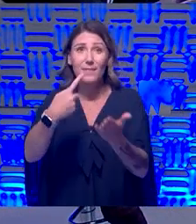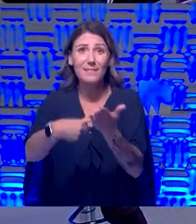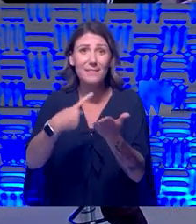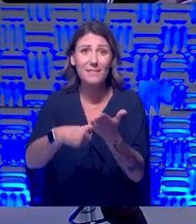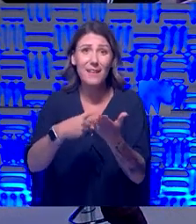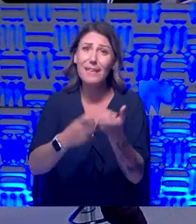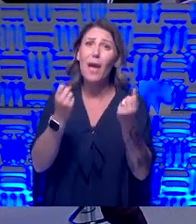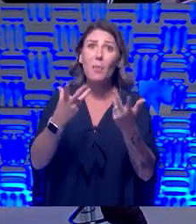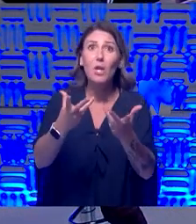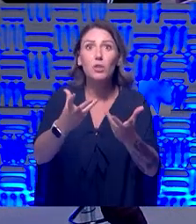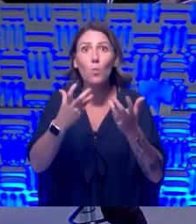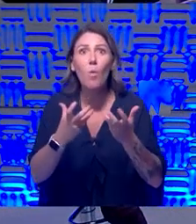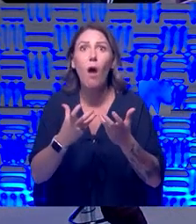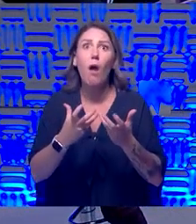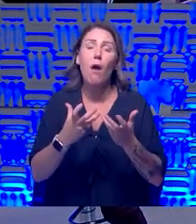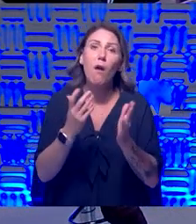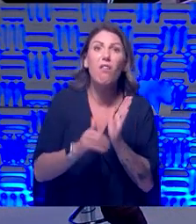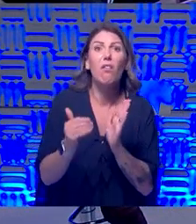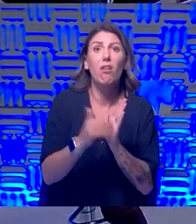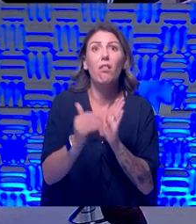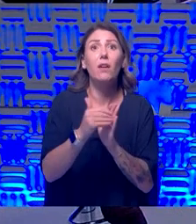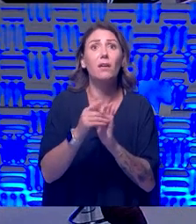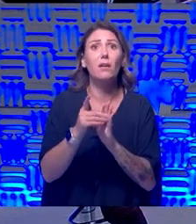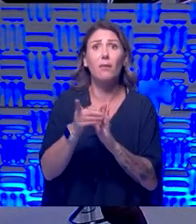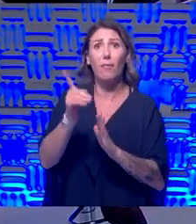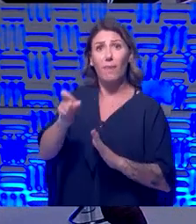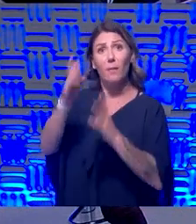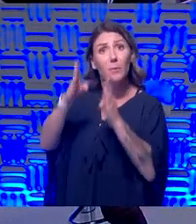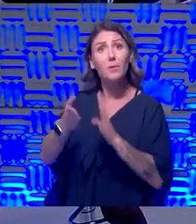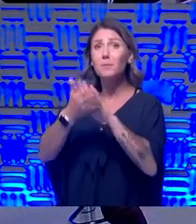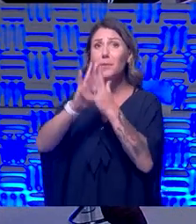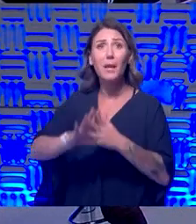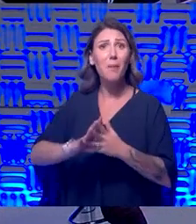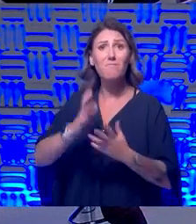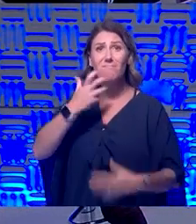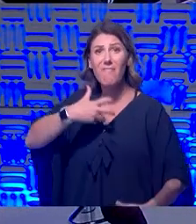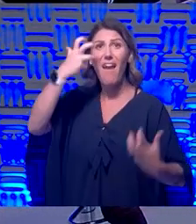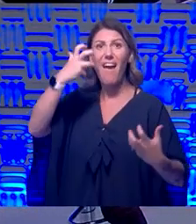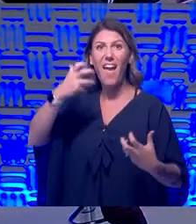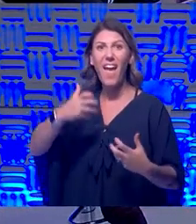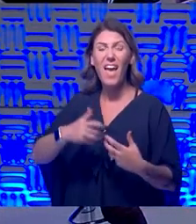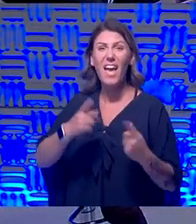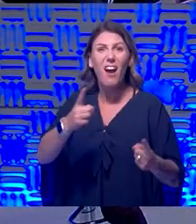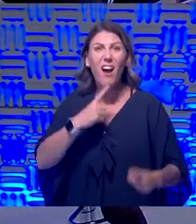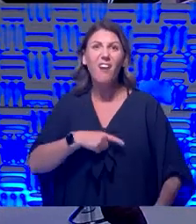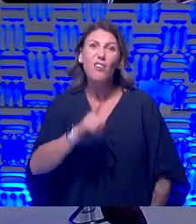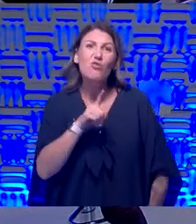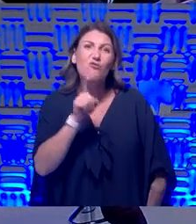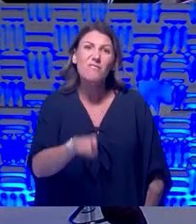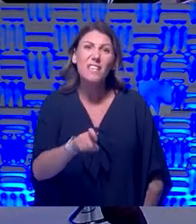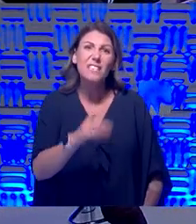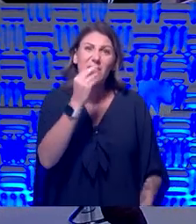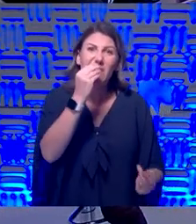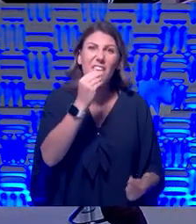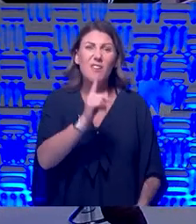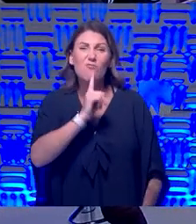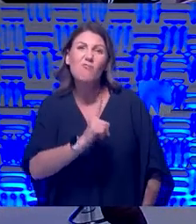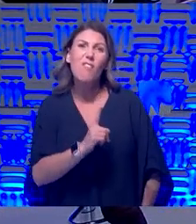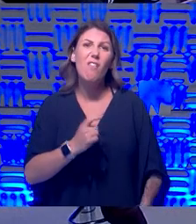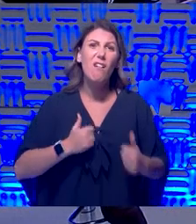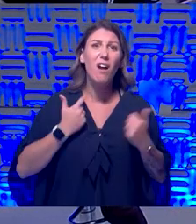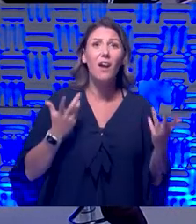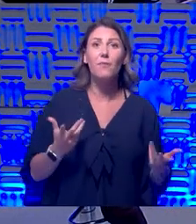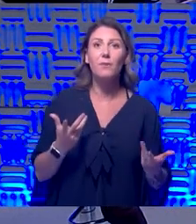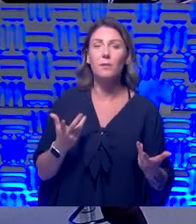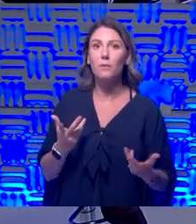you're not going to help the other person. You're just going to make them mad. Yeah. It's trying to think, oh, I can be just rational. No, no, you can't. That's not the way to do it.